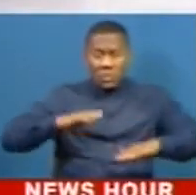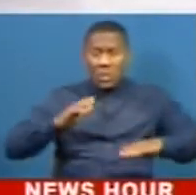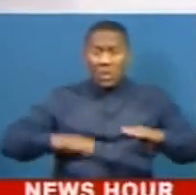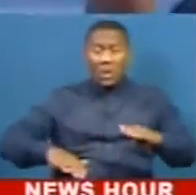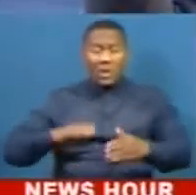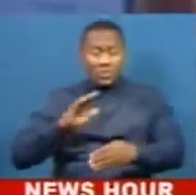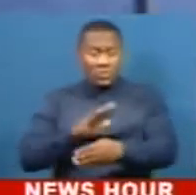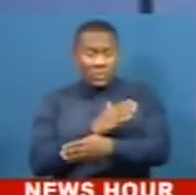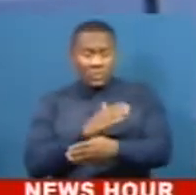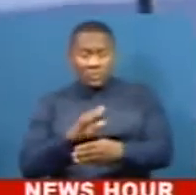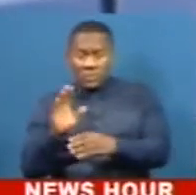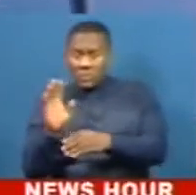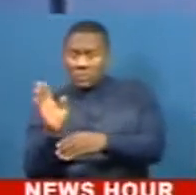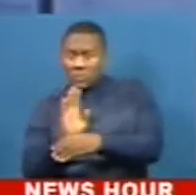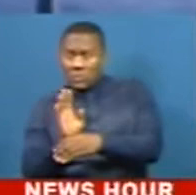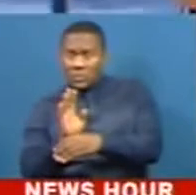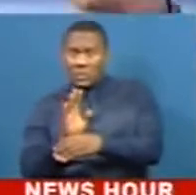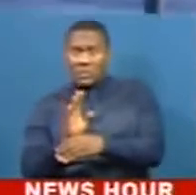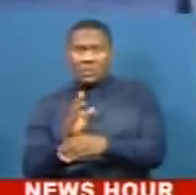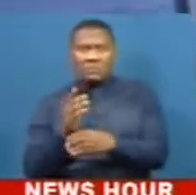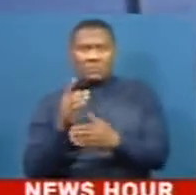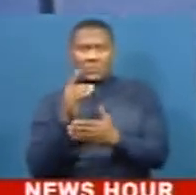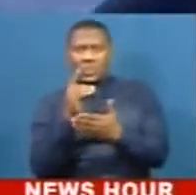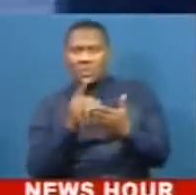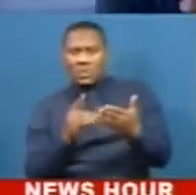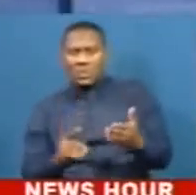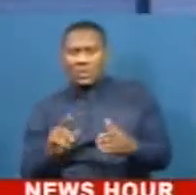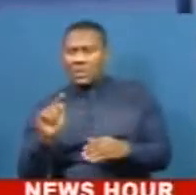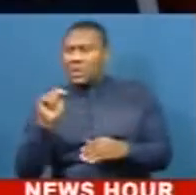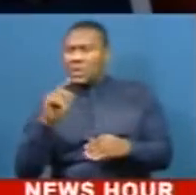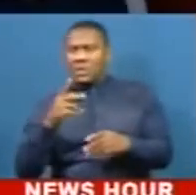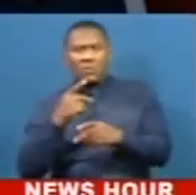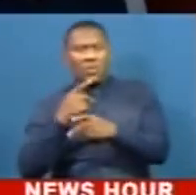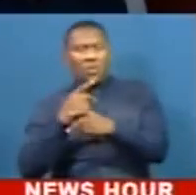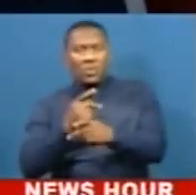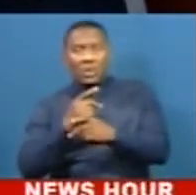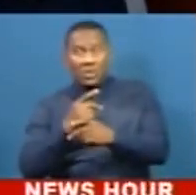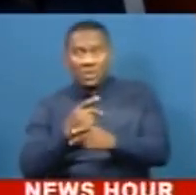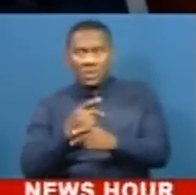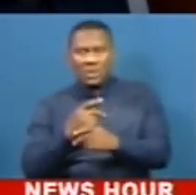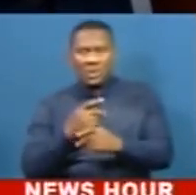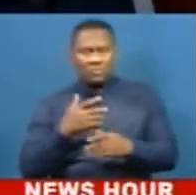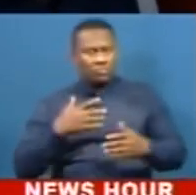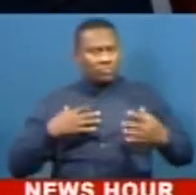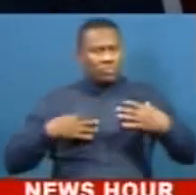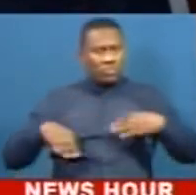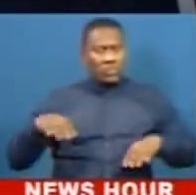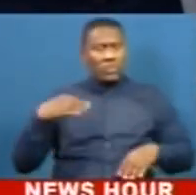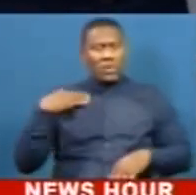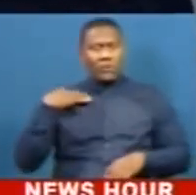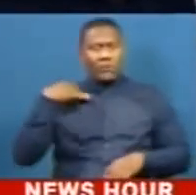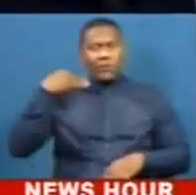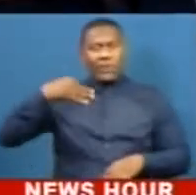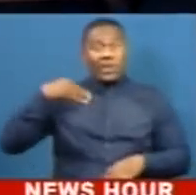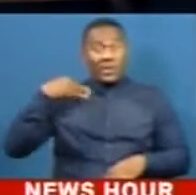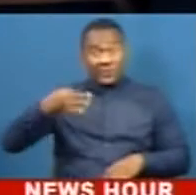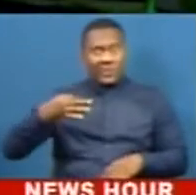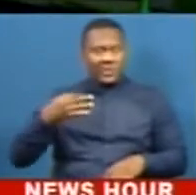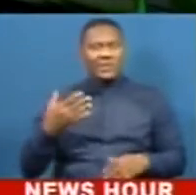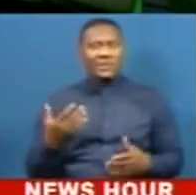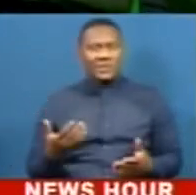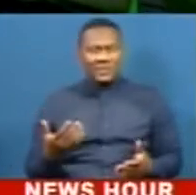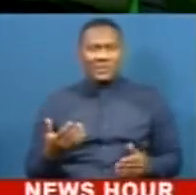music, films, graphic design, television production and fashion design, among others. However,